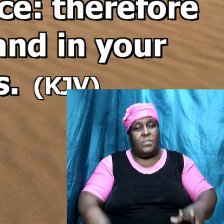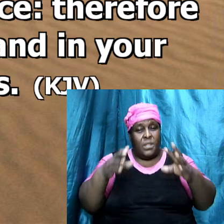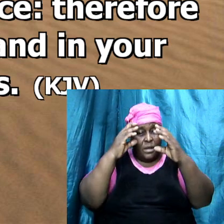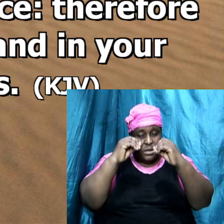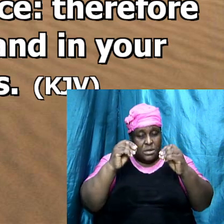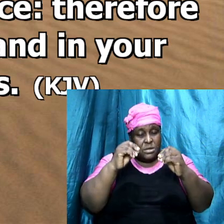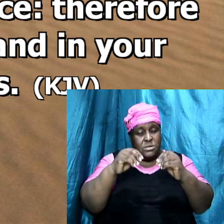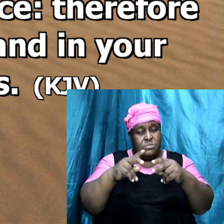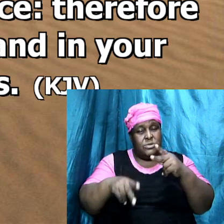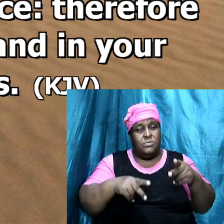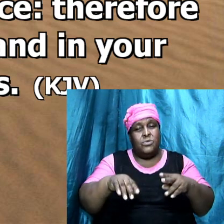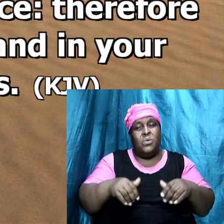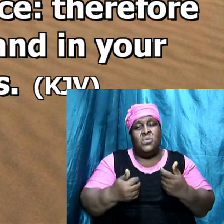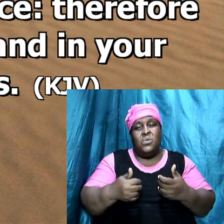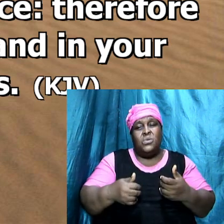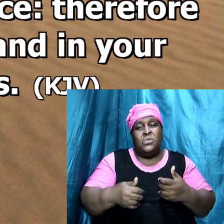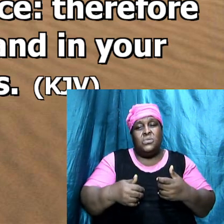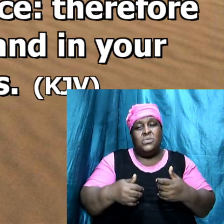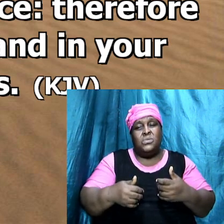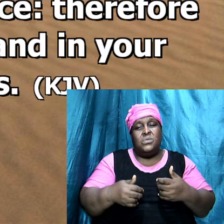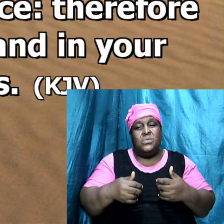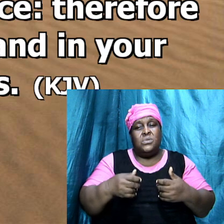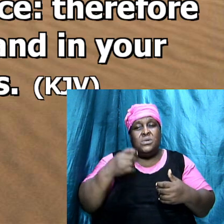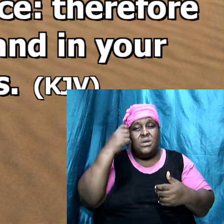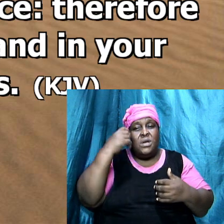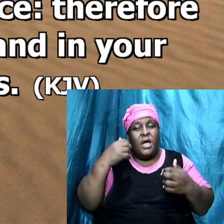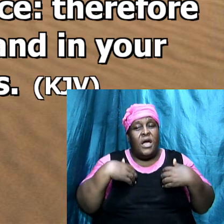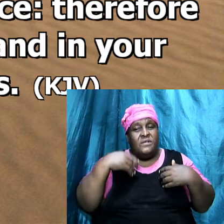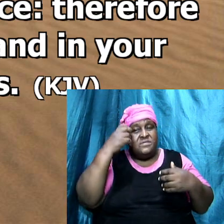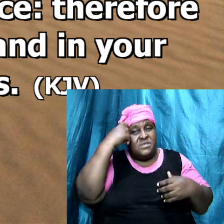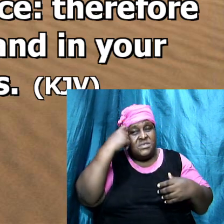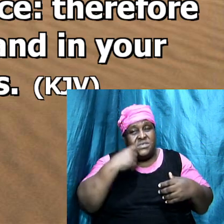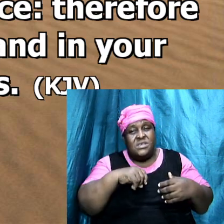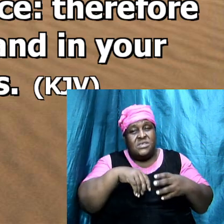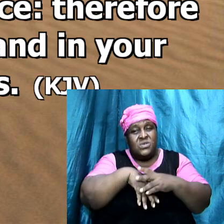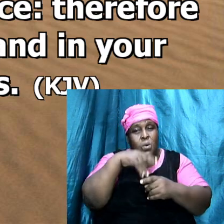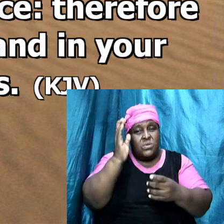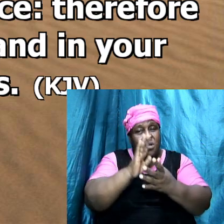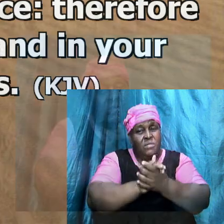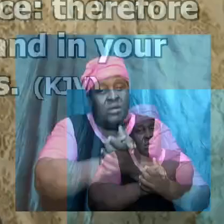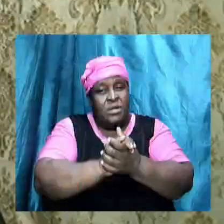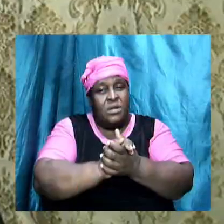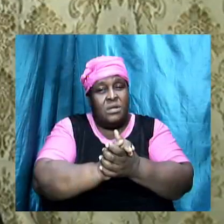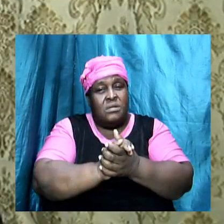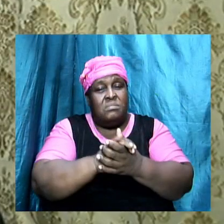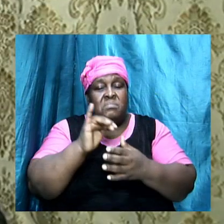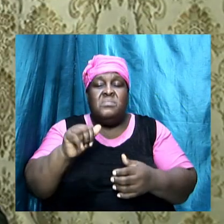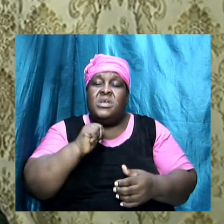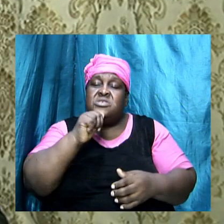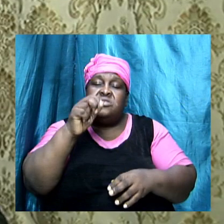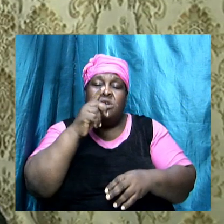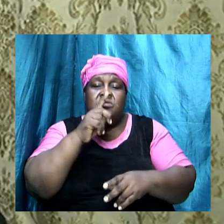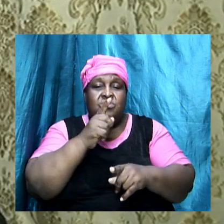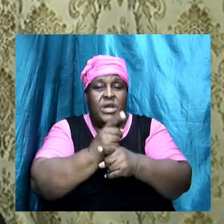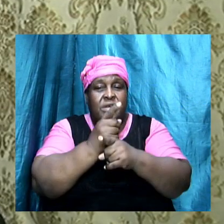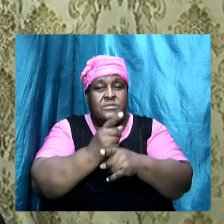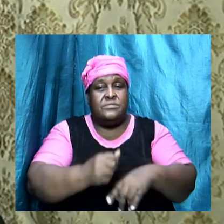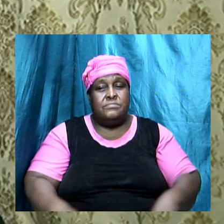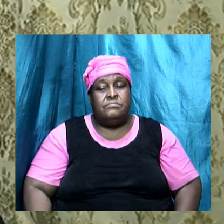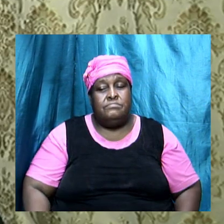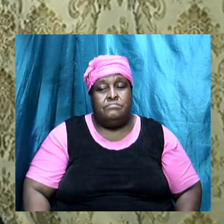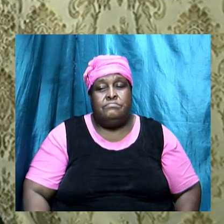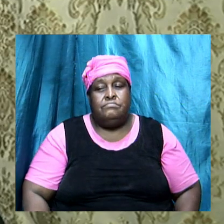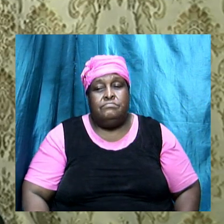in sexual immorality. And I'm telling us tonight as a church that that is not right. So let us look now at 1